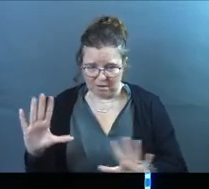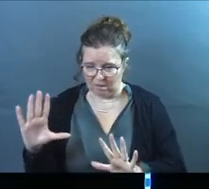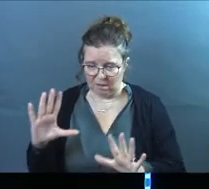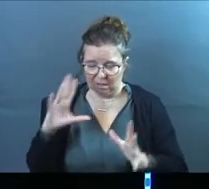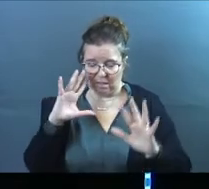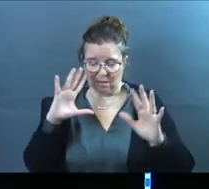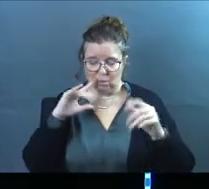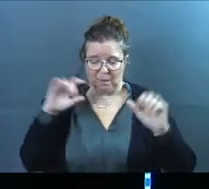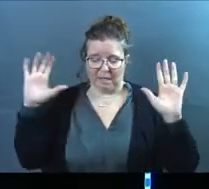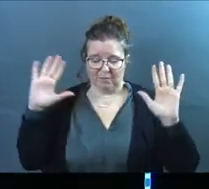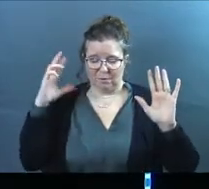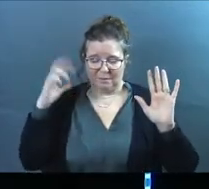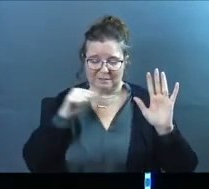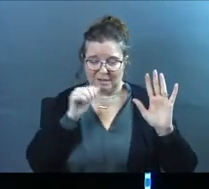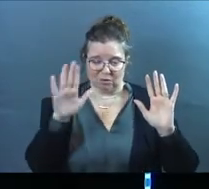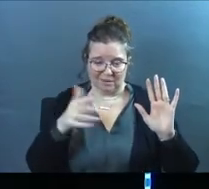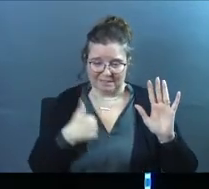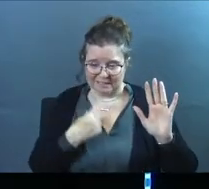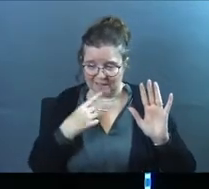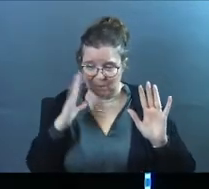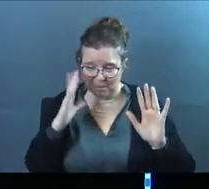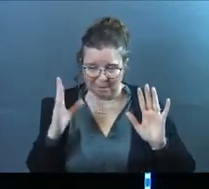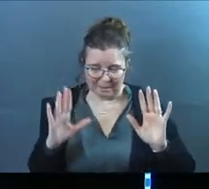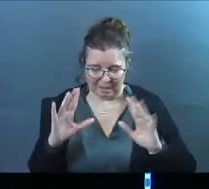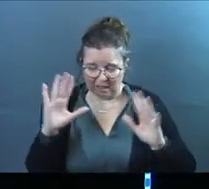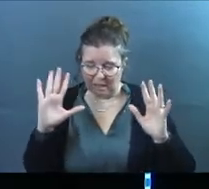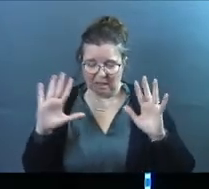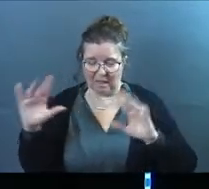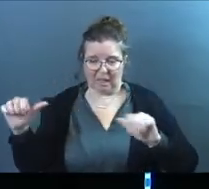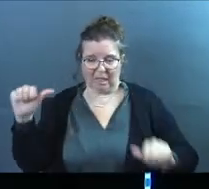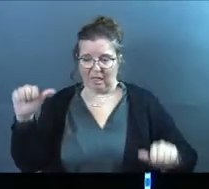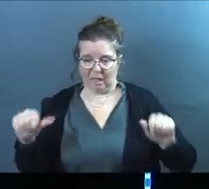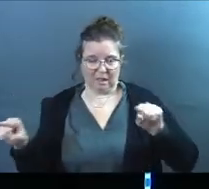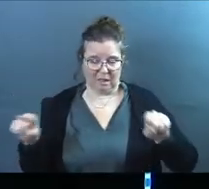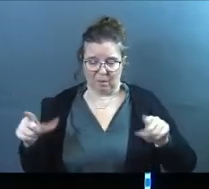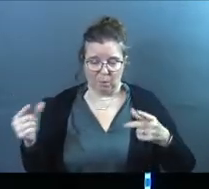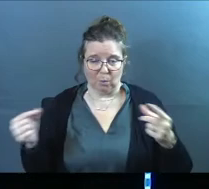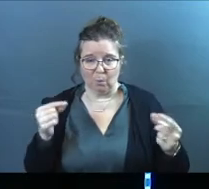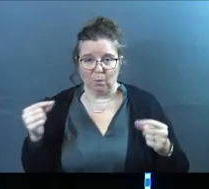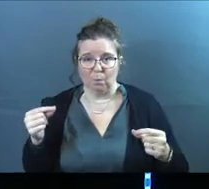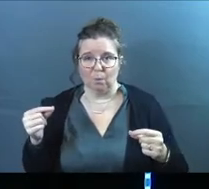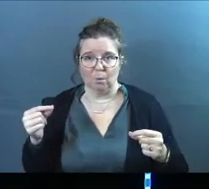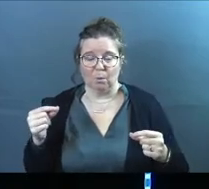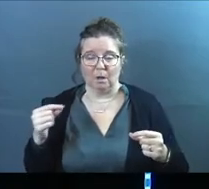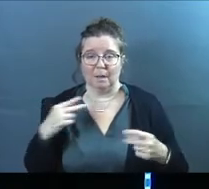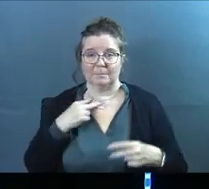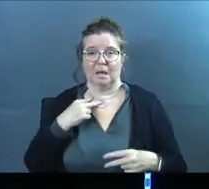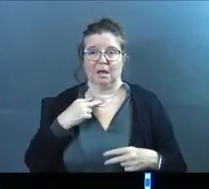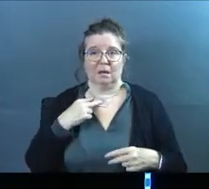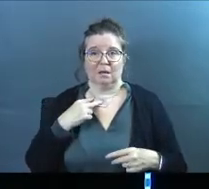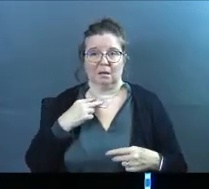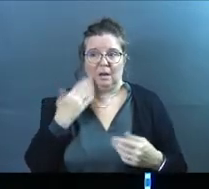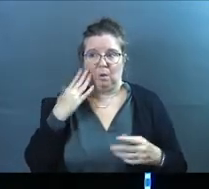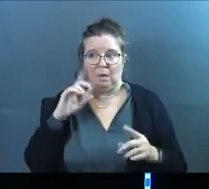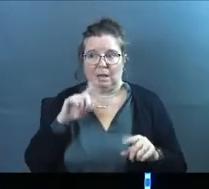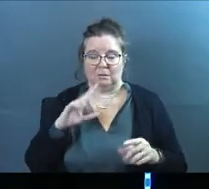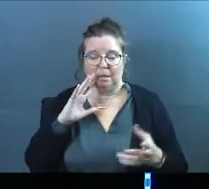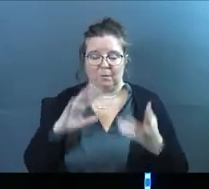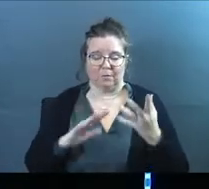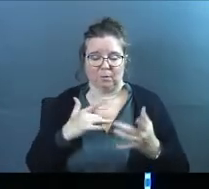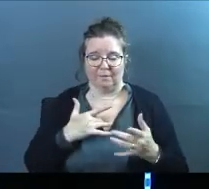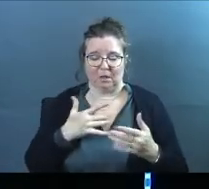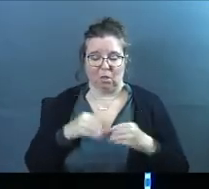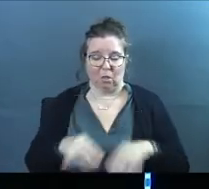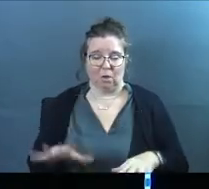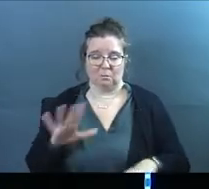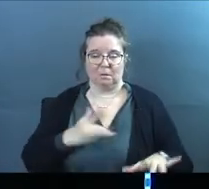give up and realize that maybe it wasn't as great as they said it was? What do I do? I'm stuck, and I don't know the answers. I'm confused. I feel